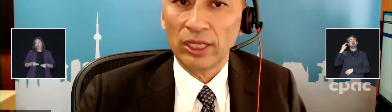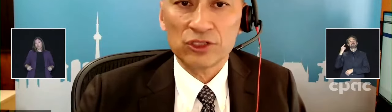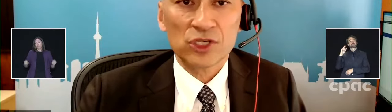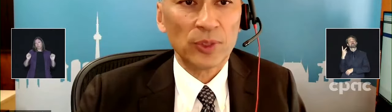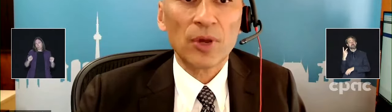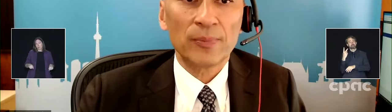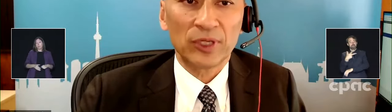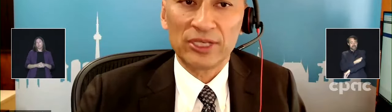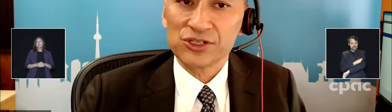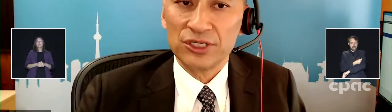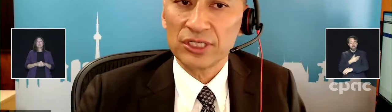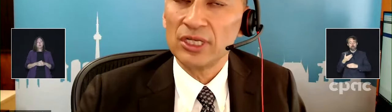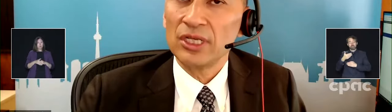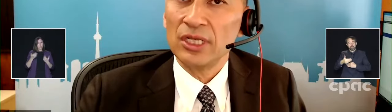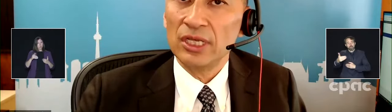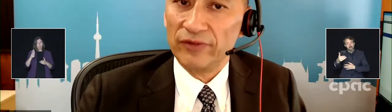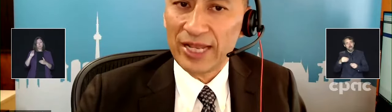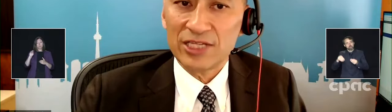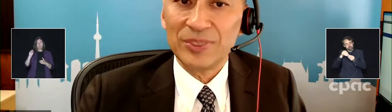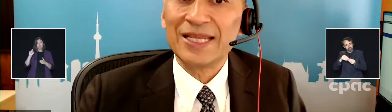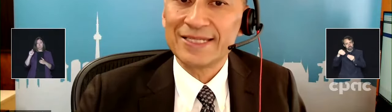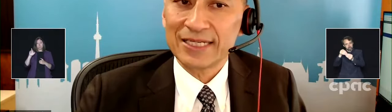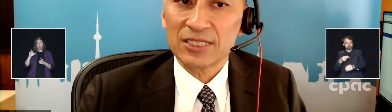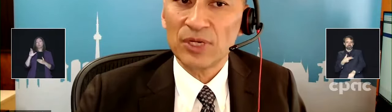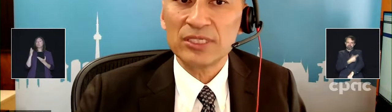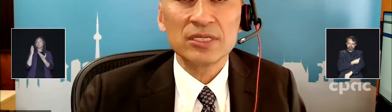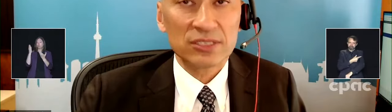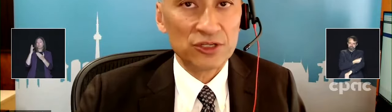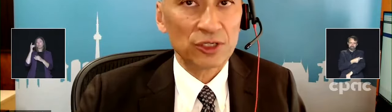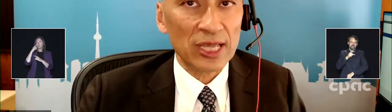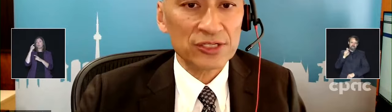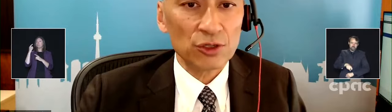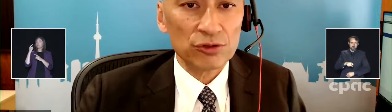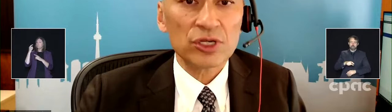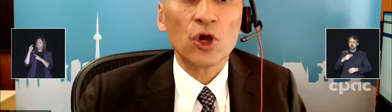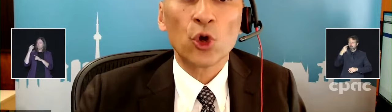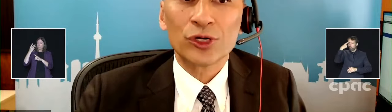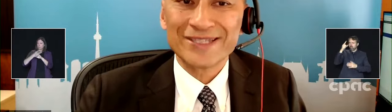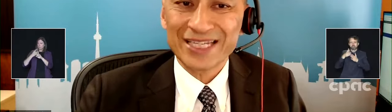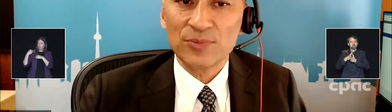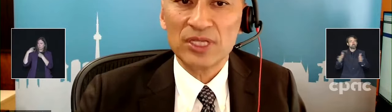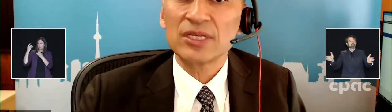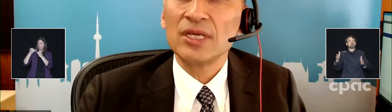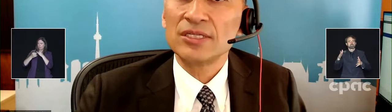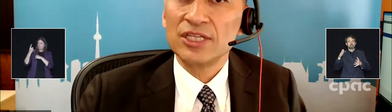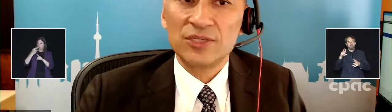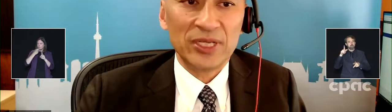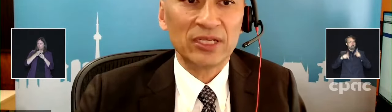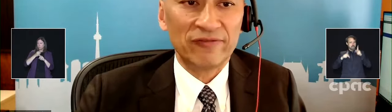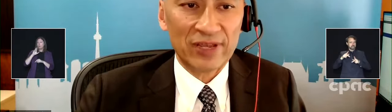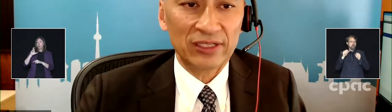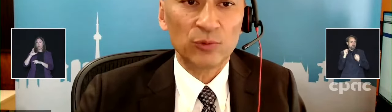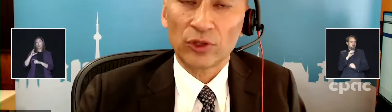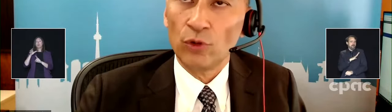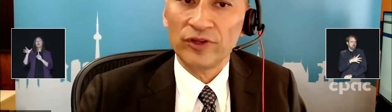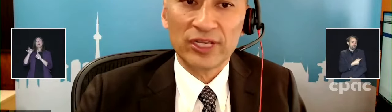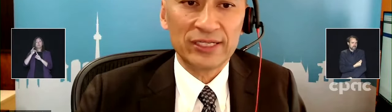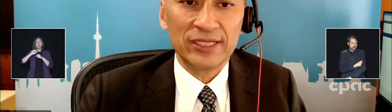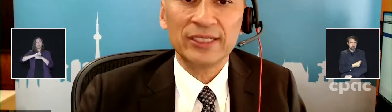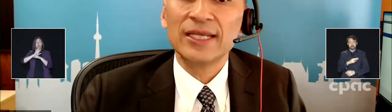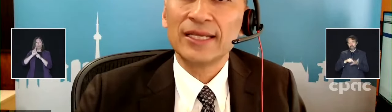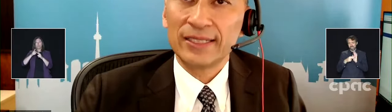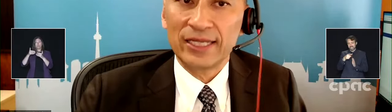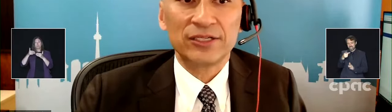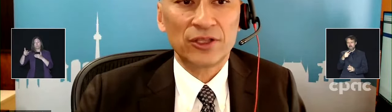all eligible populations. If it has been six months since your last dose or six months since being infected with COVID-19,